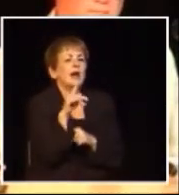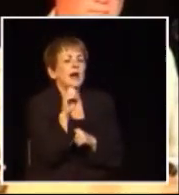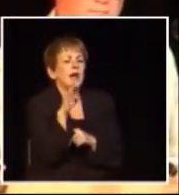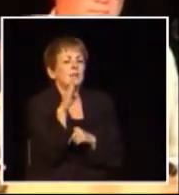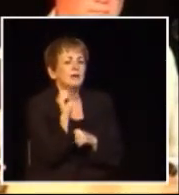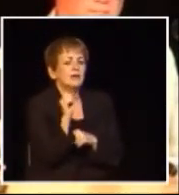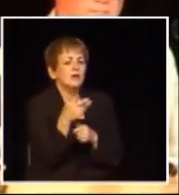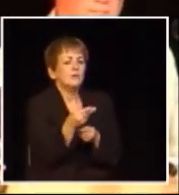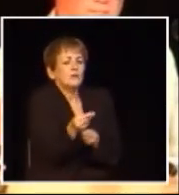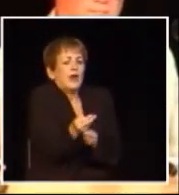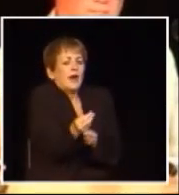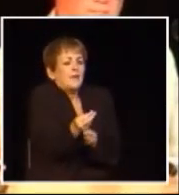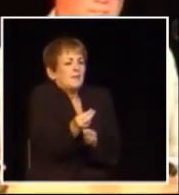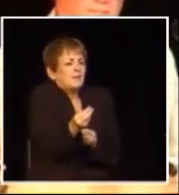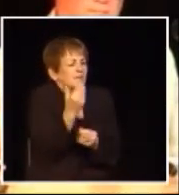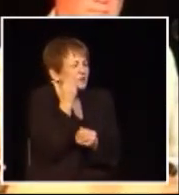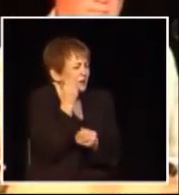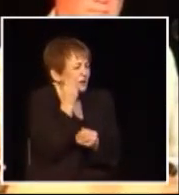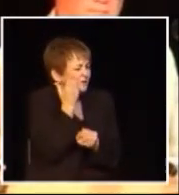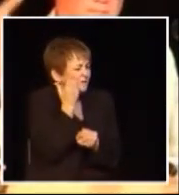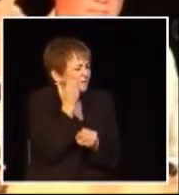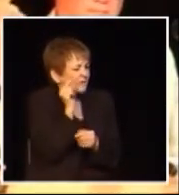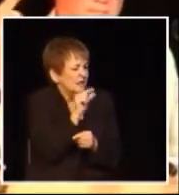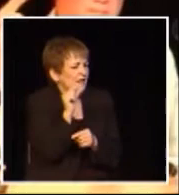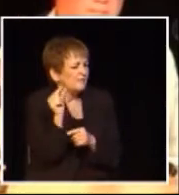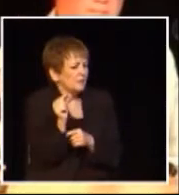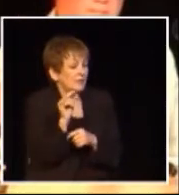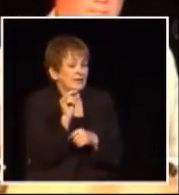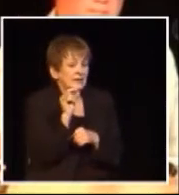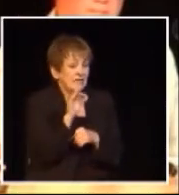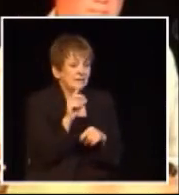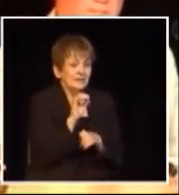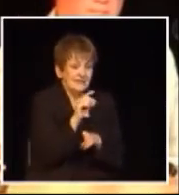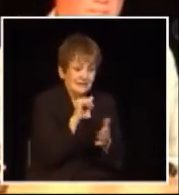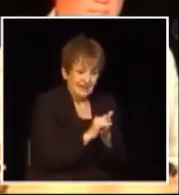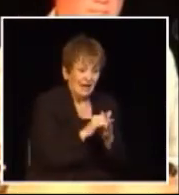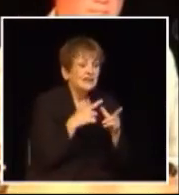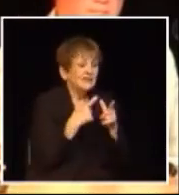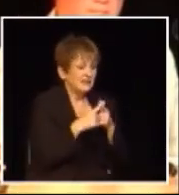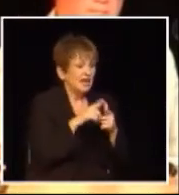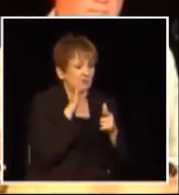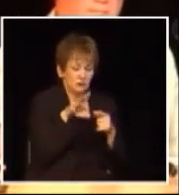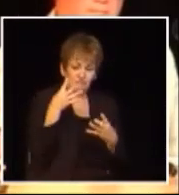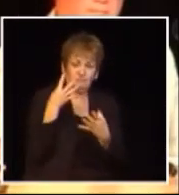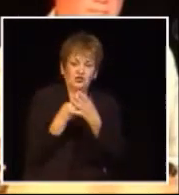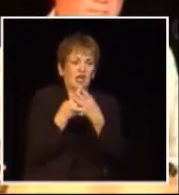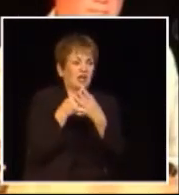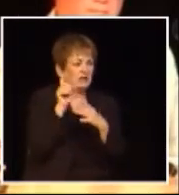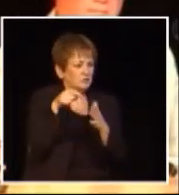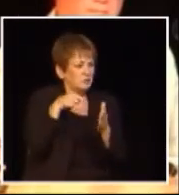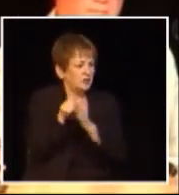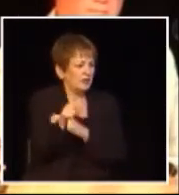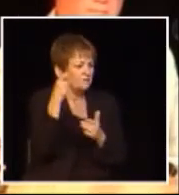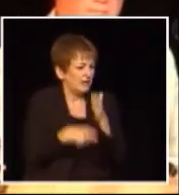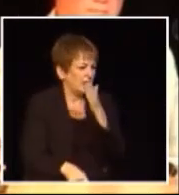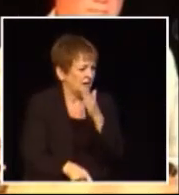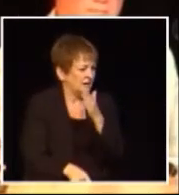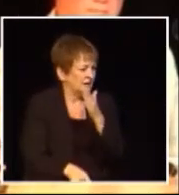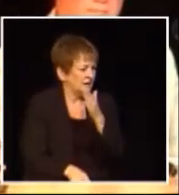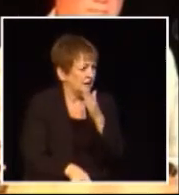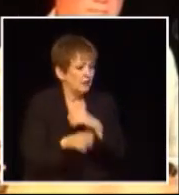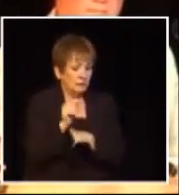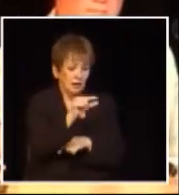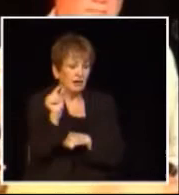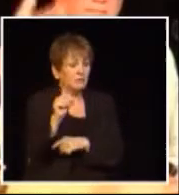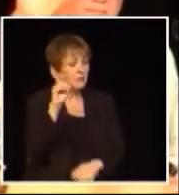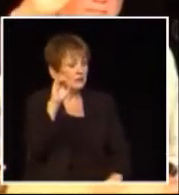that's a bribe if anyone here did that you'd end up in jail and you'd pay a $20,000 fine but the government they can do anything they